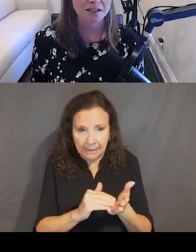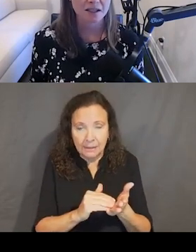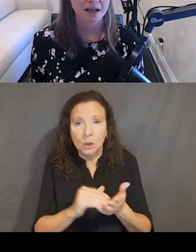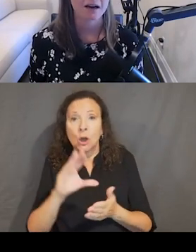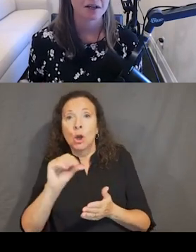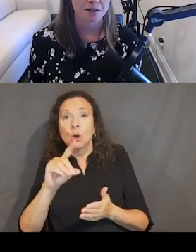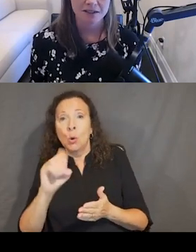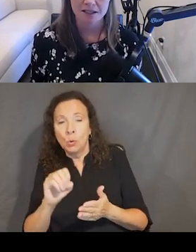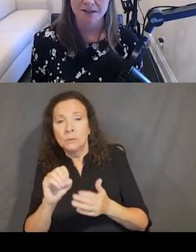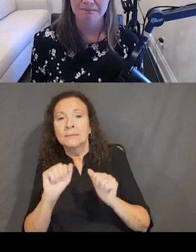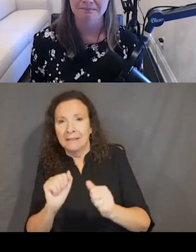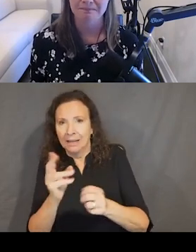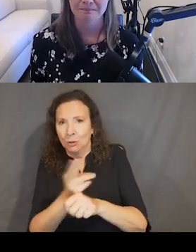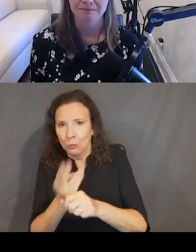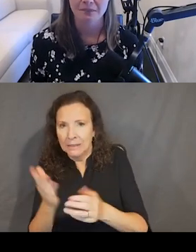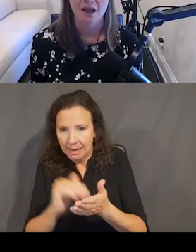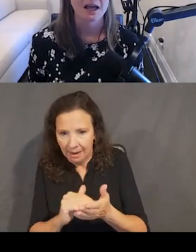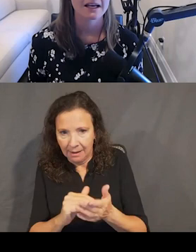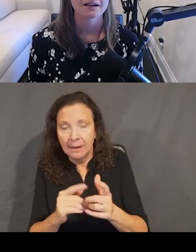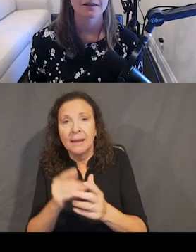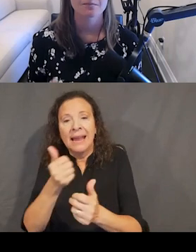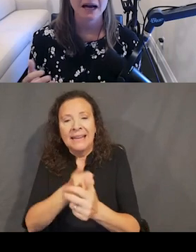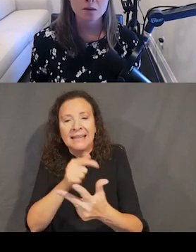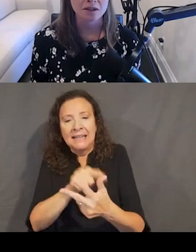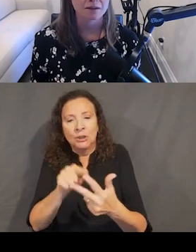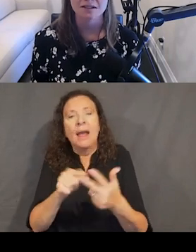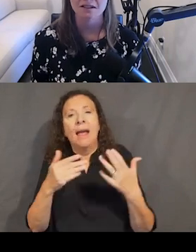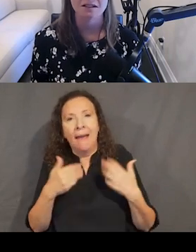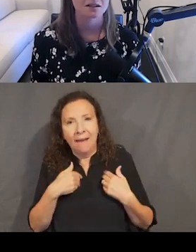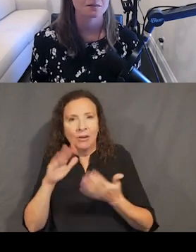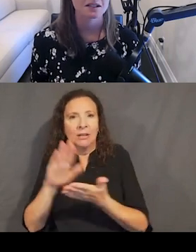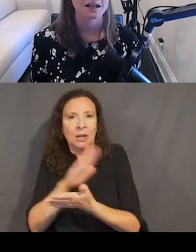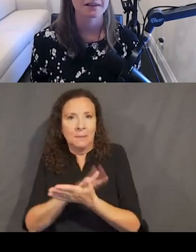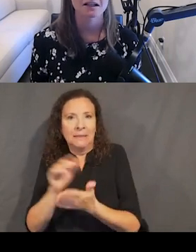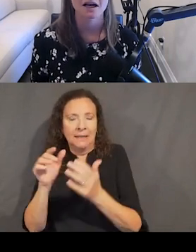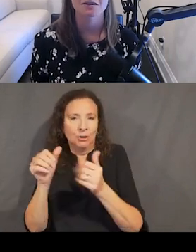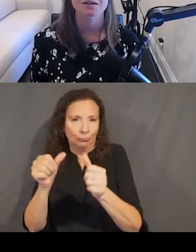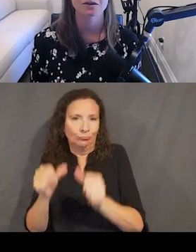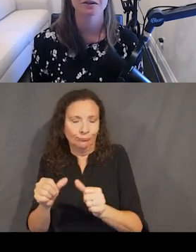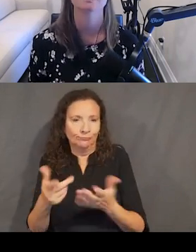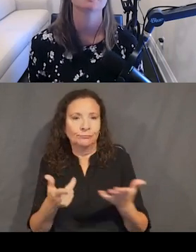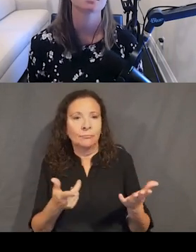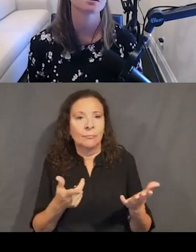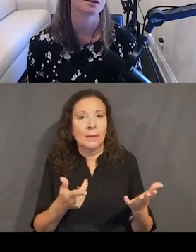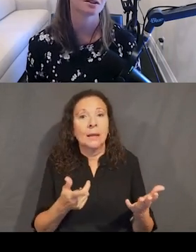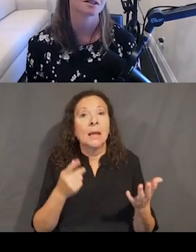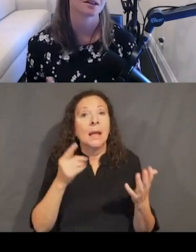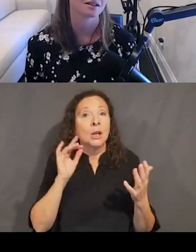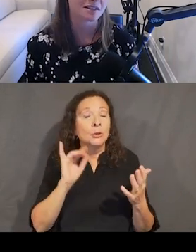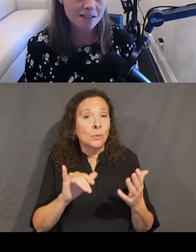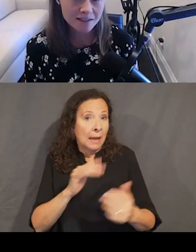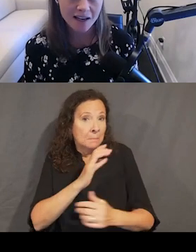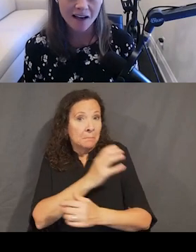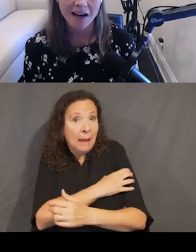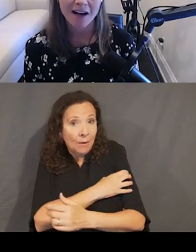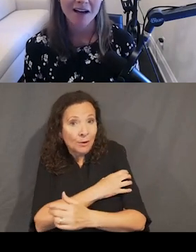they each have documentation. And the power of design systems is that they allow us to create digital solutions that